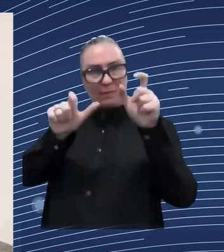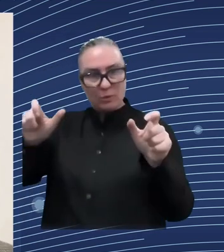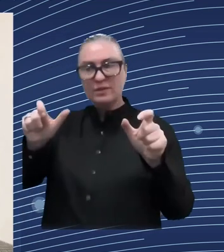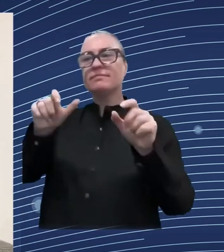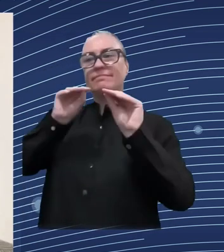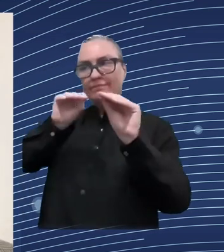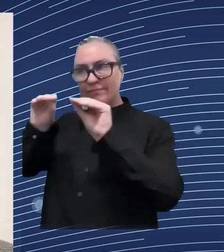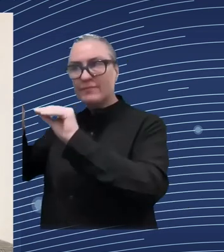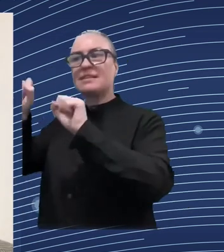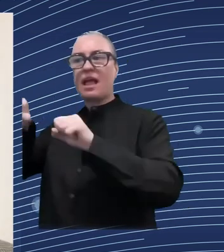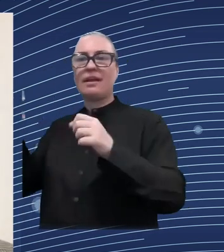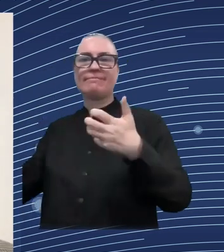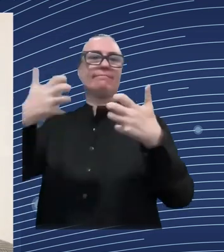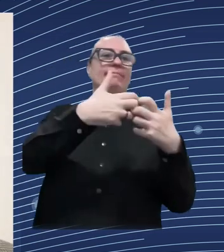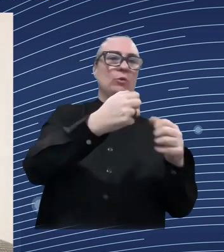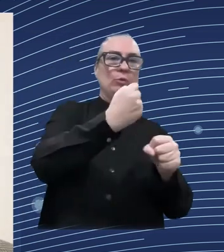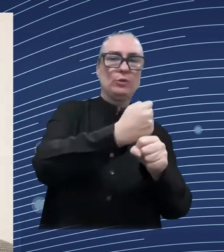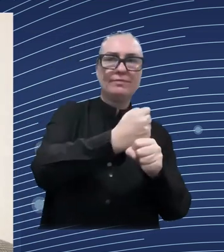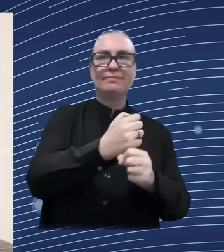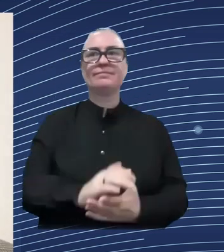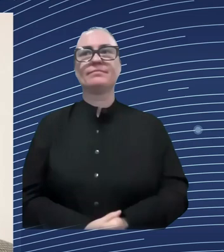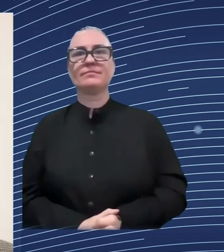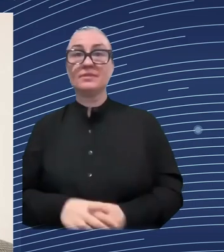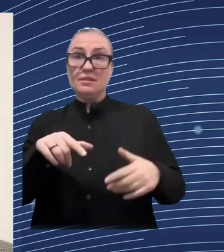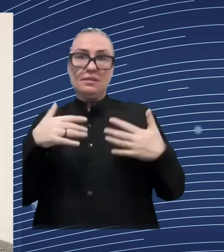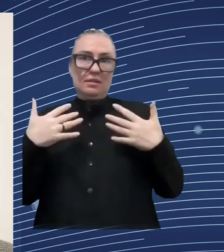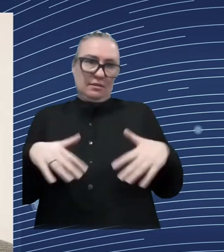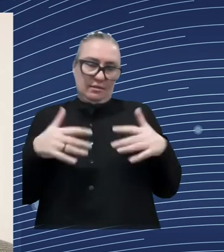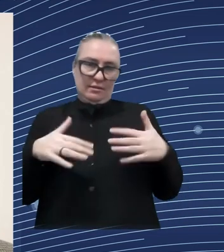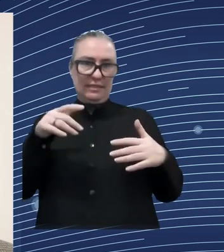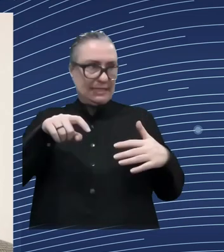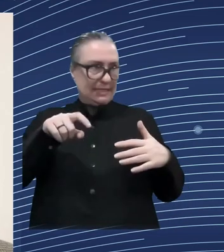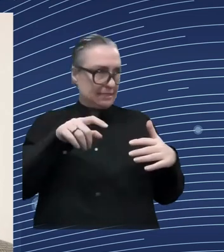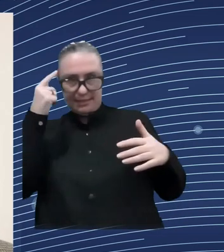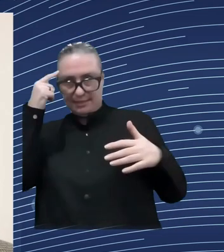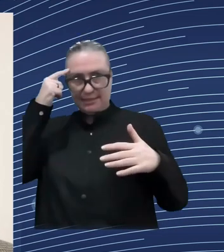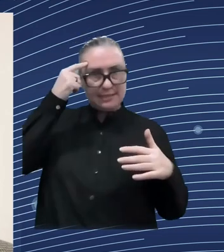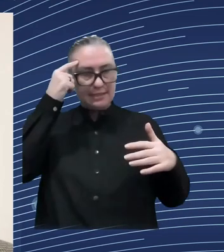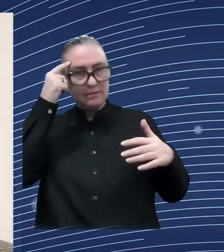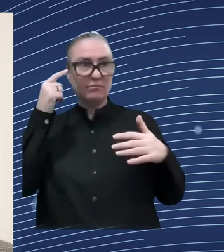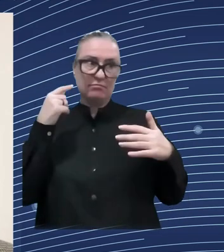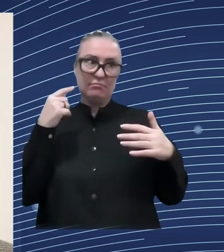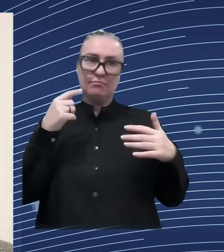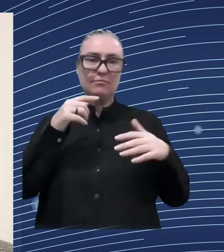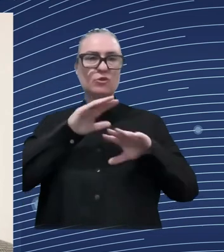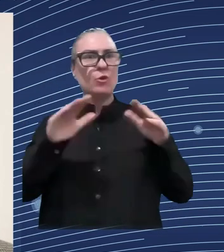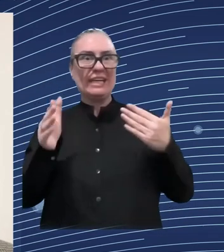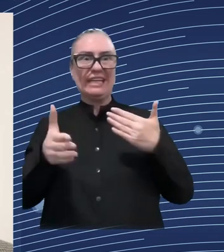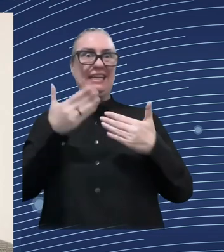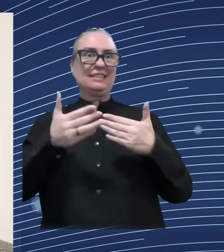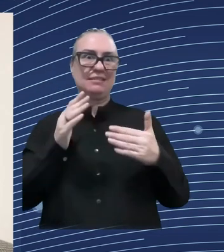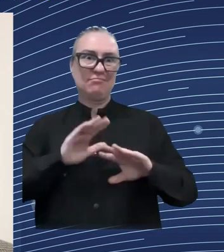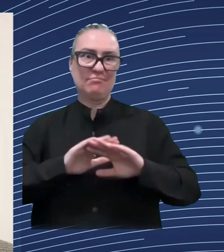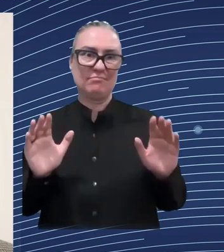clients we're also able to um leverage the the relationship we have with key employers in ukraine the